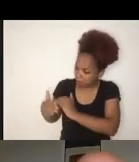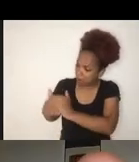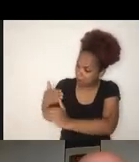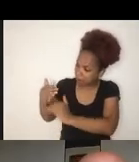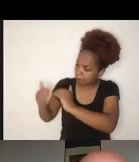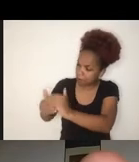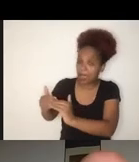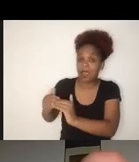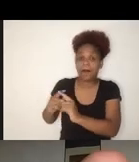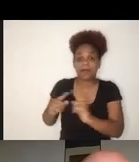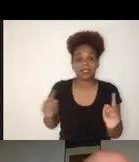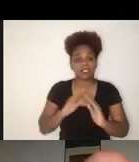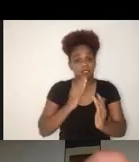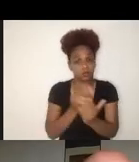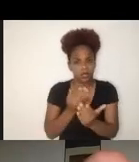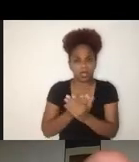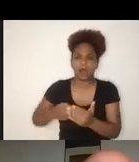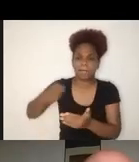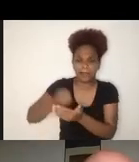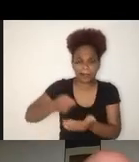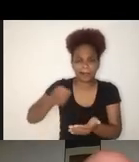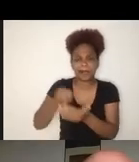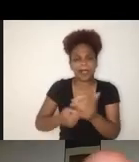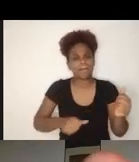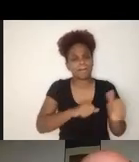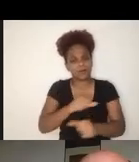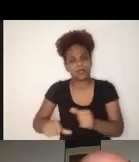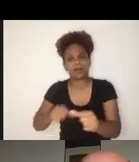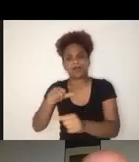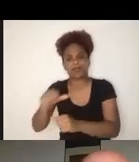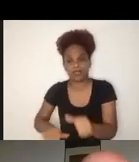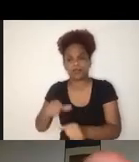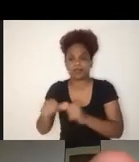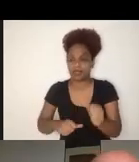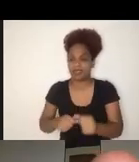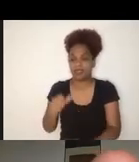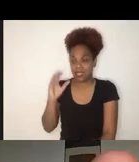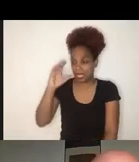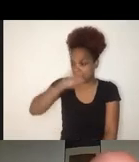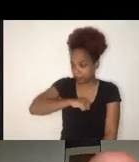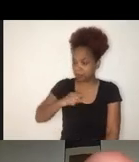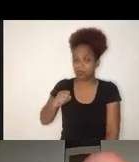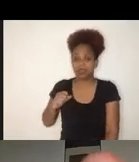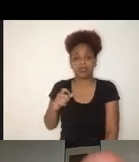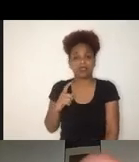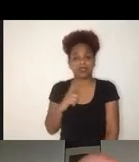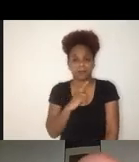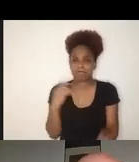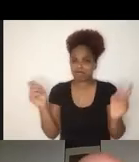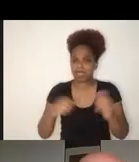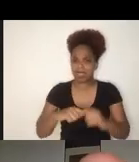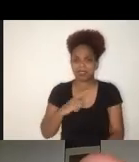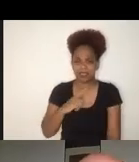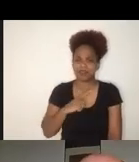from in-person teaching in classrooms to distance learning. But some countries were better equipped,